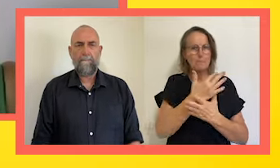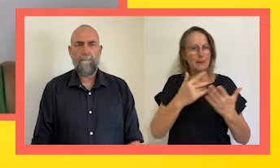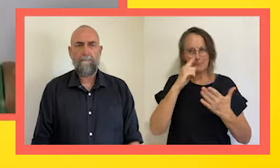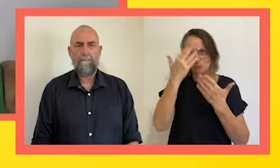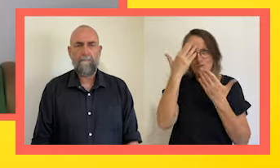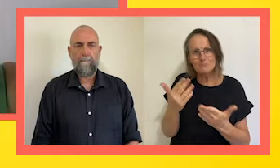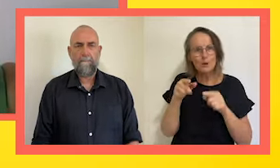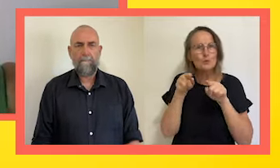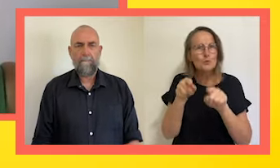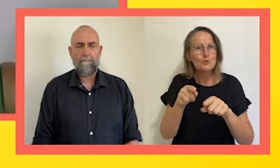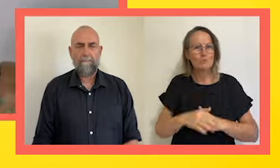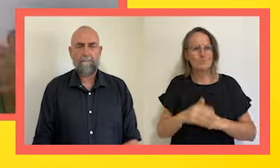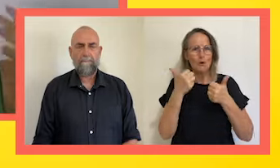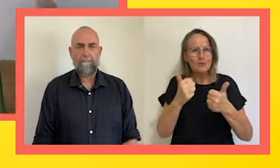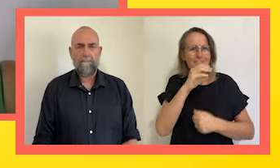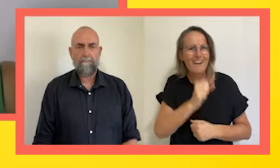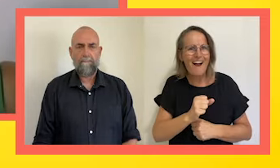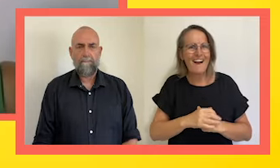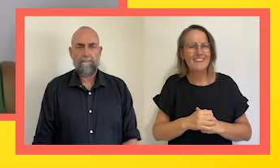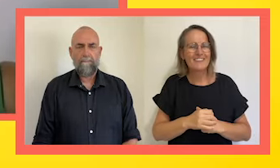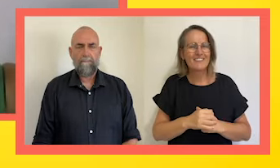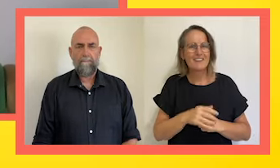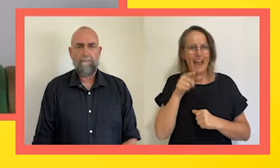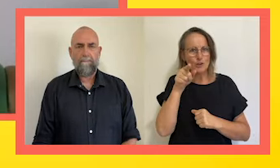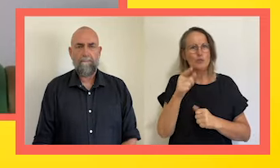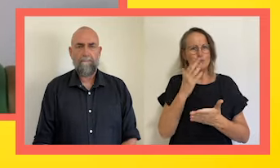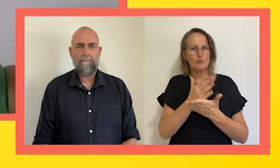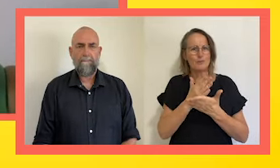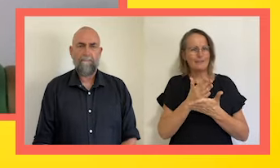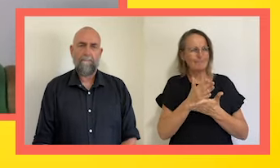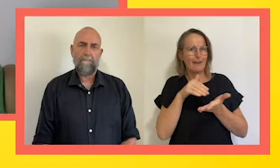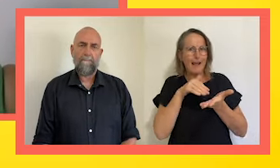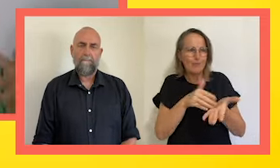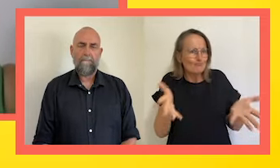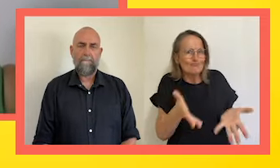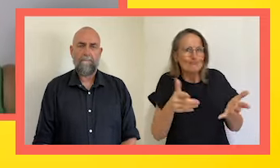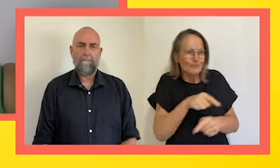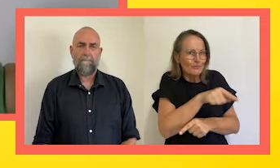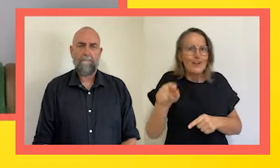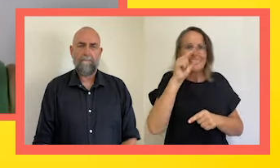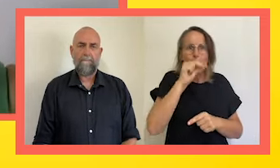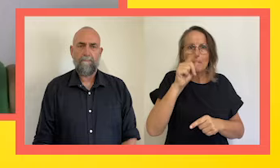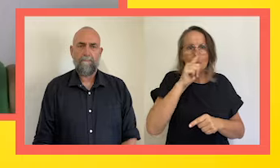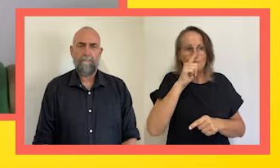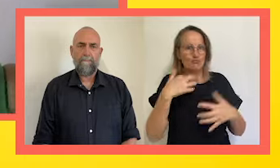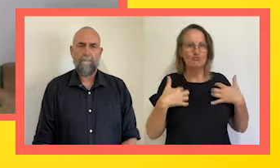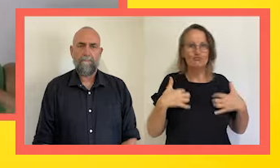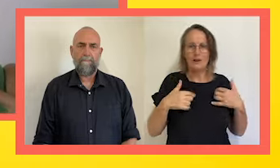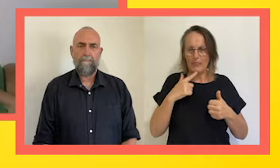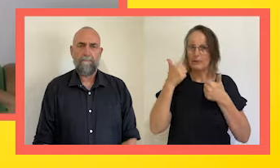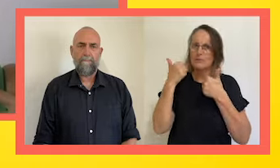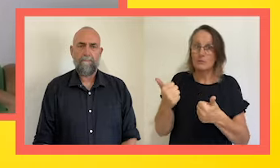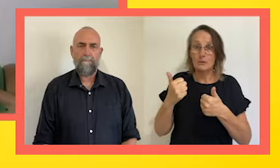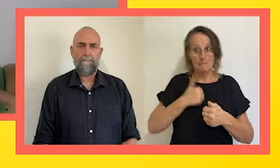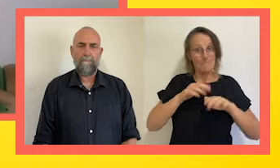you're such a great guy and you give so much for up and coming swimmers and that's very inspirational to watch and I know